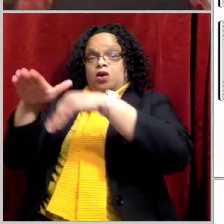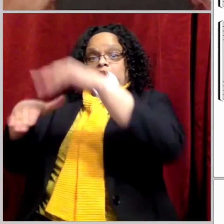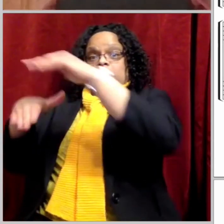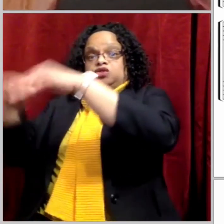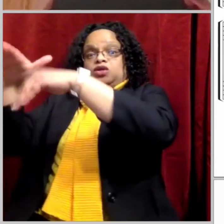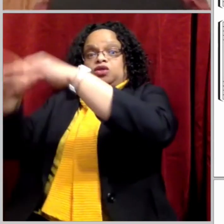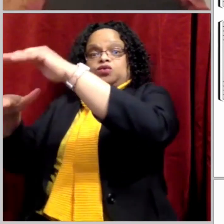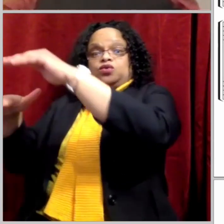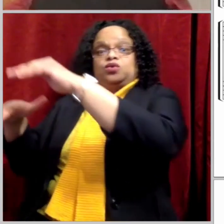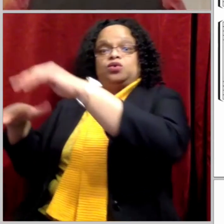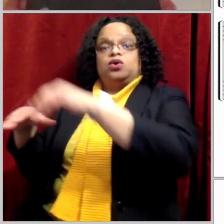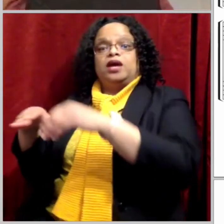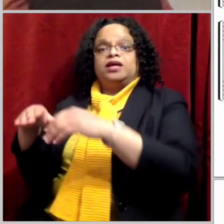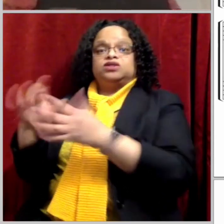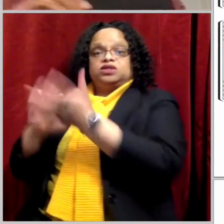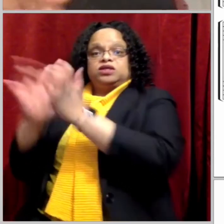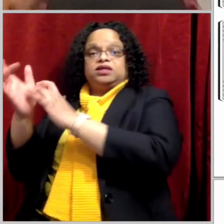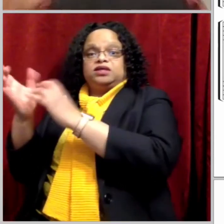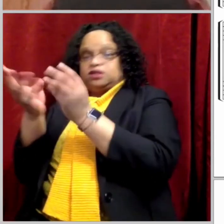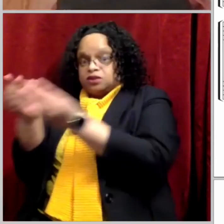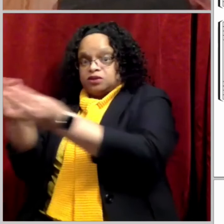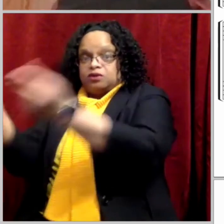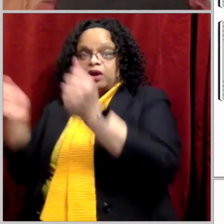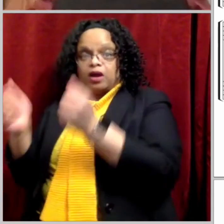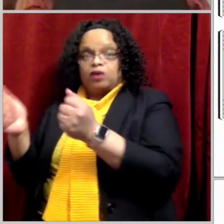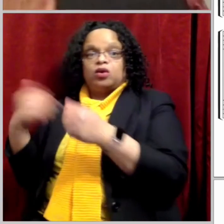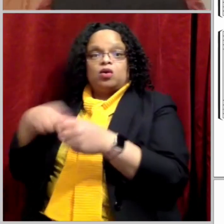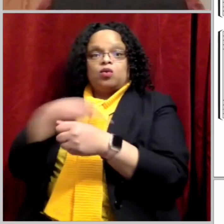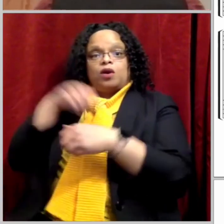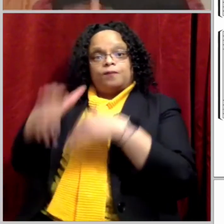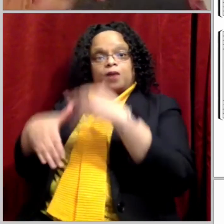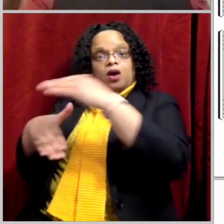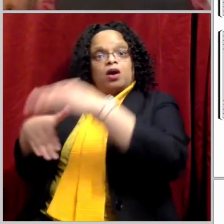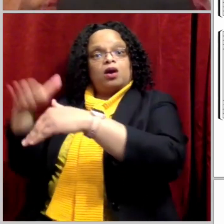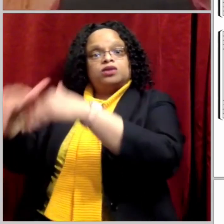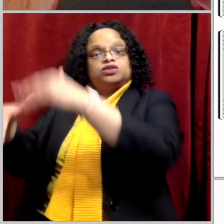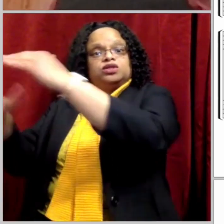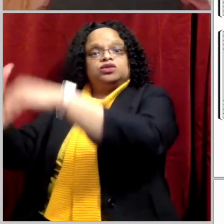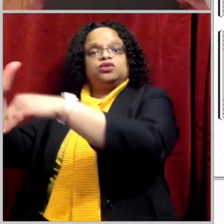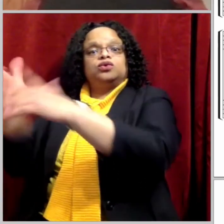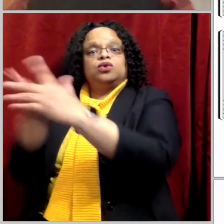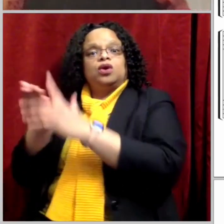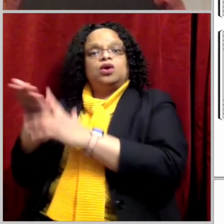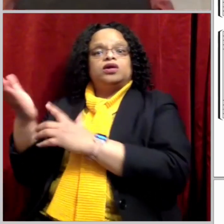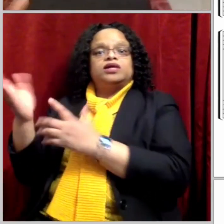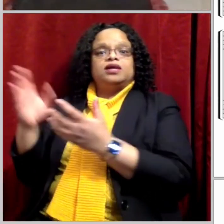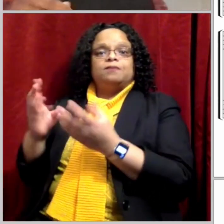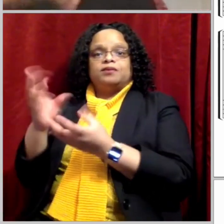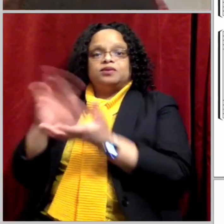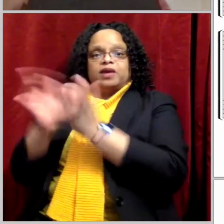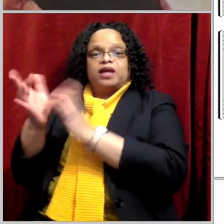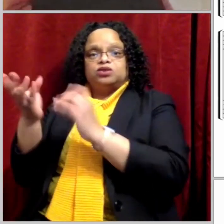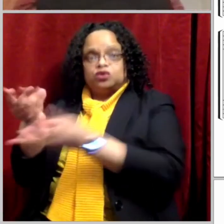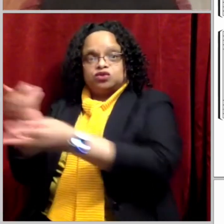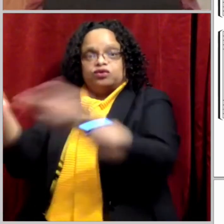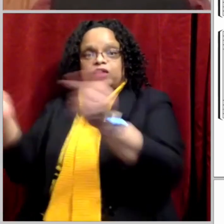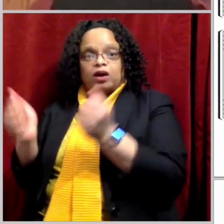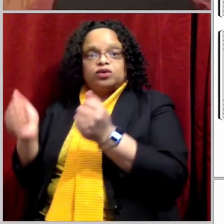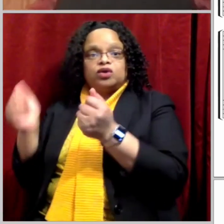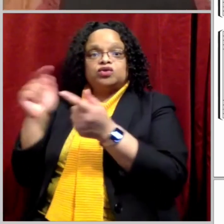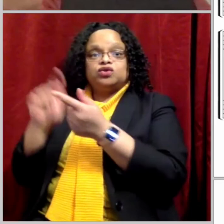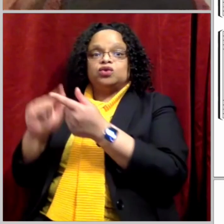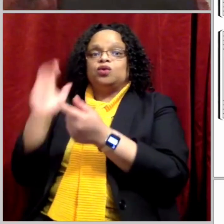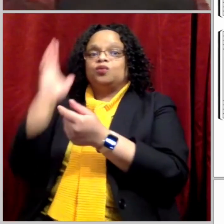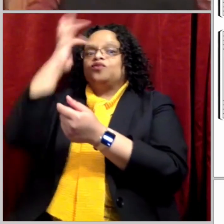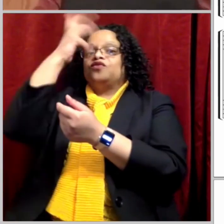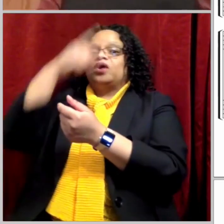marching through Emmanuel's ground We're marching through Emmanuel's ground